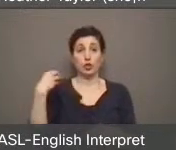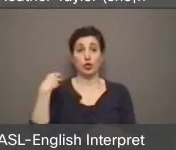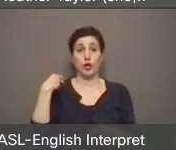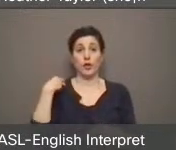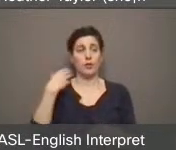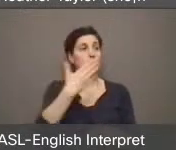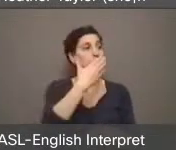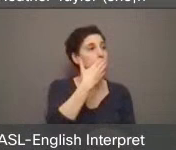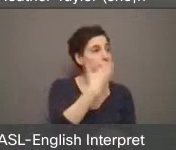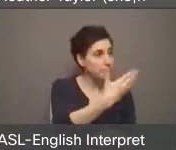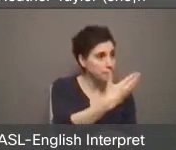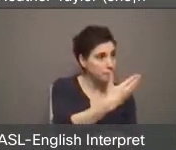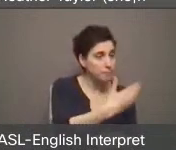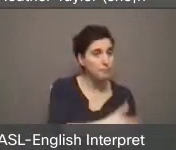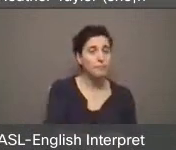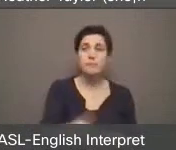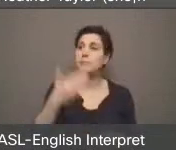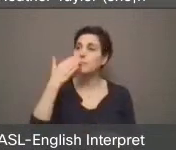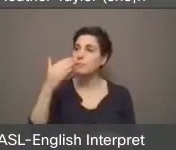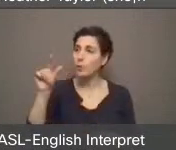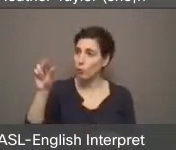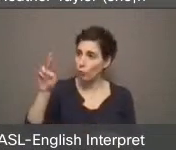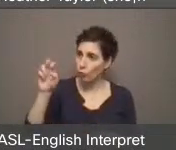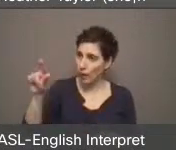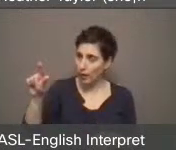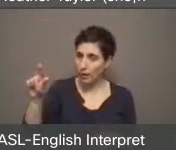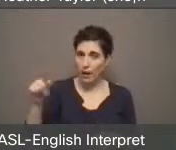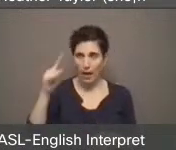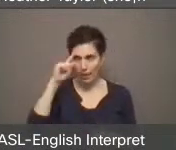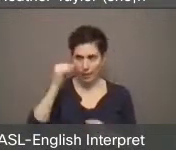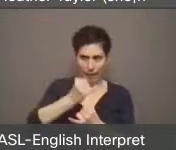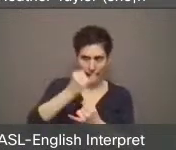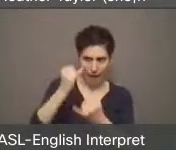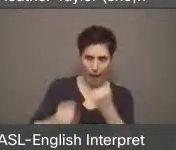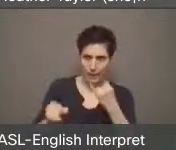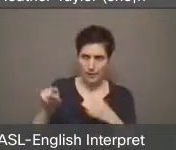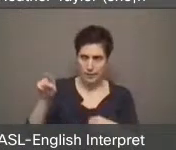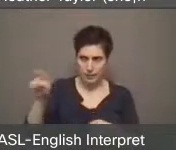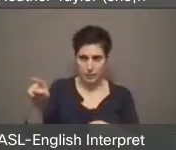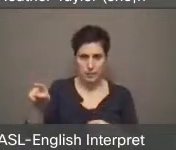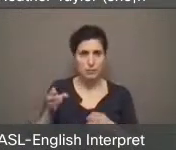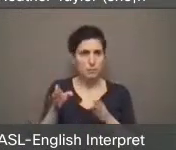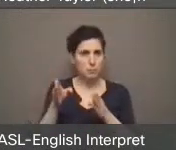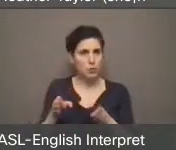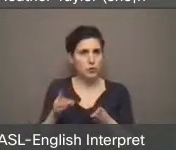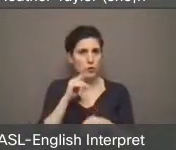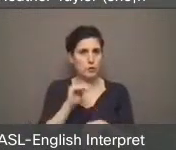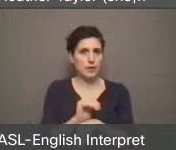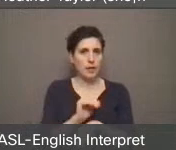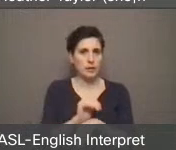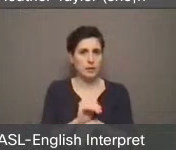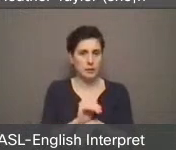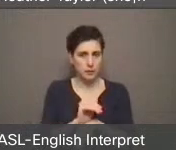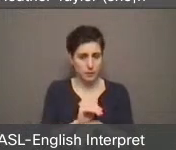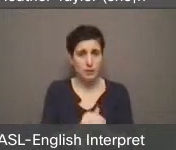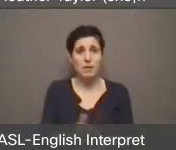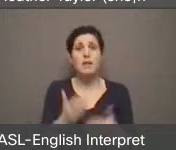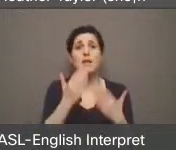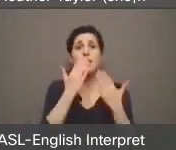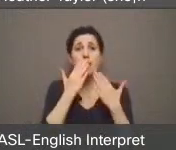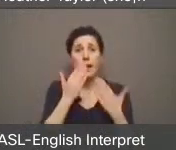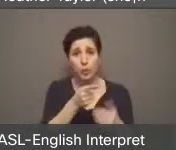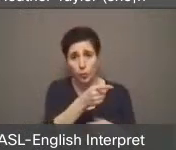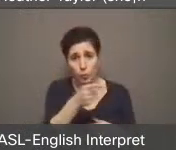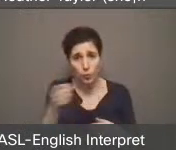Councillor and thank you very much, Greg, for coming out. Um, I believe that was the last, uh, speaker for the evening. Um, thank you everyone for